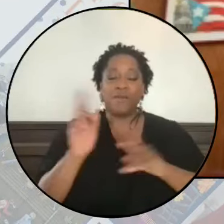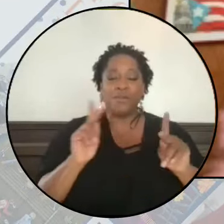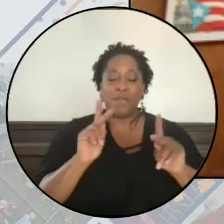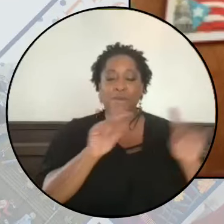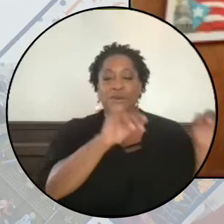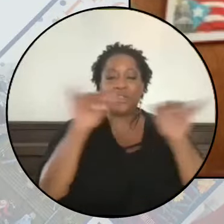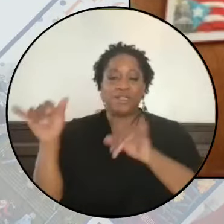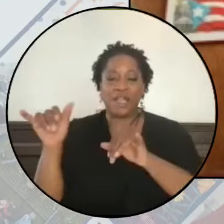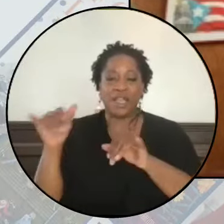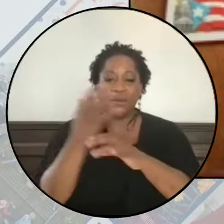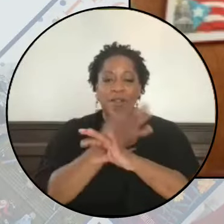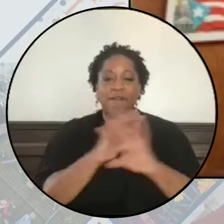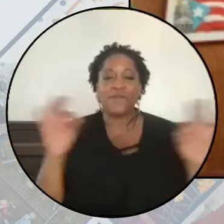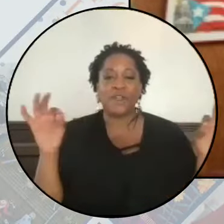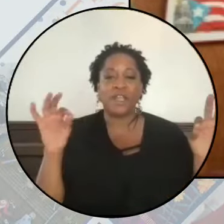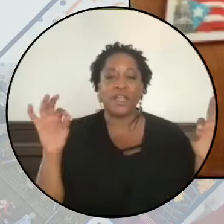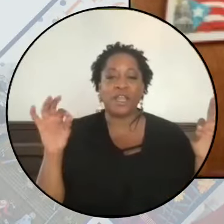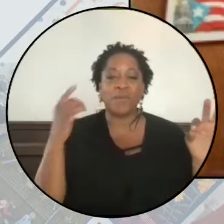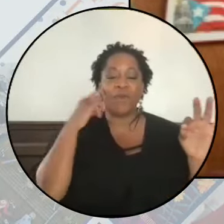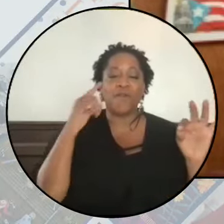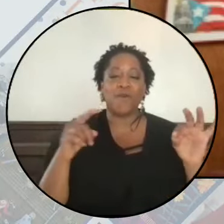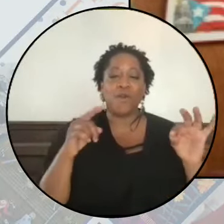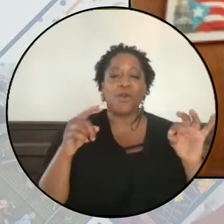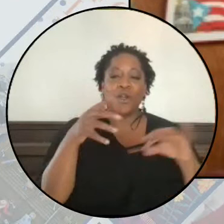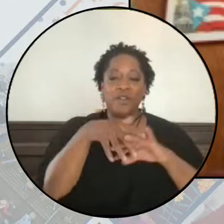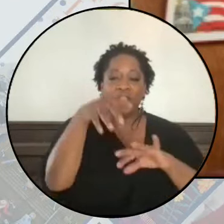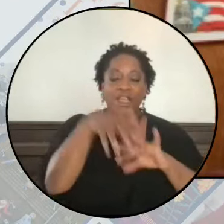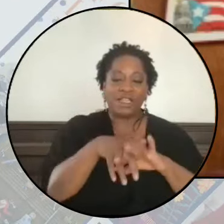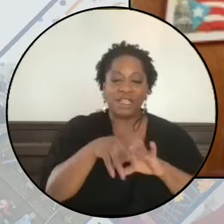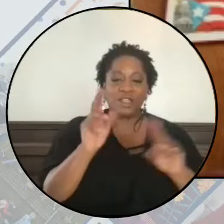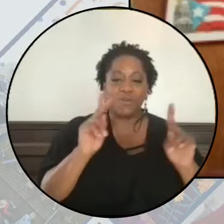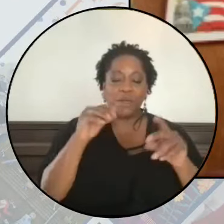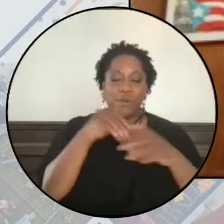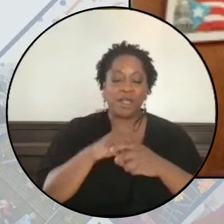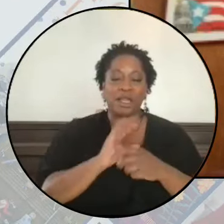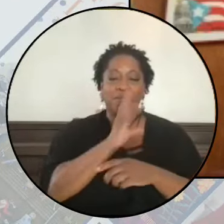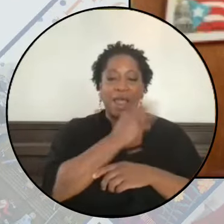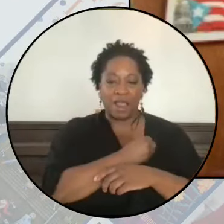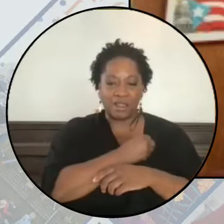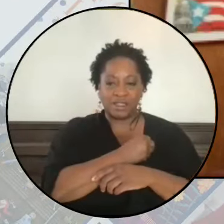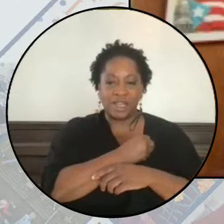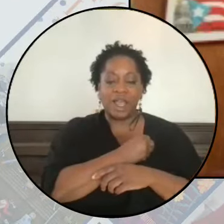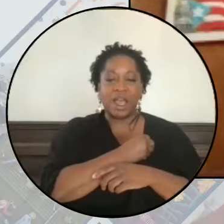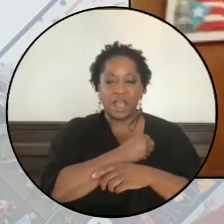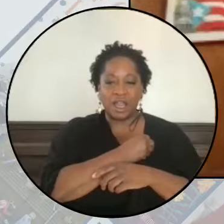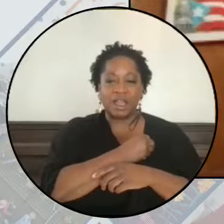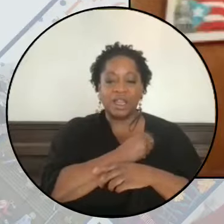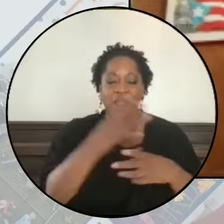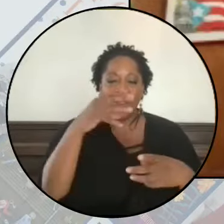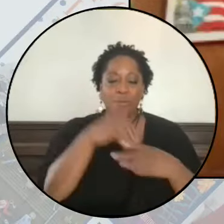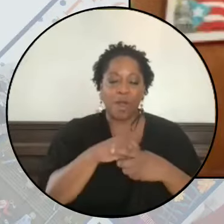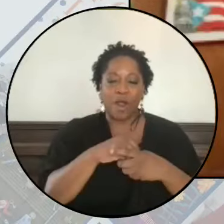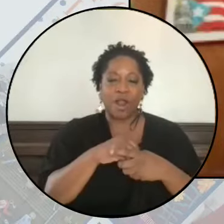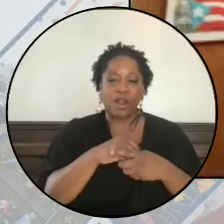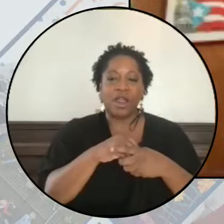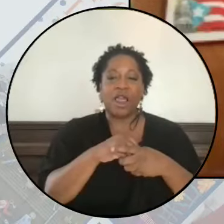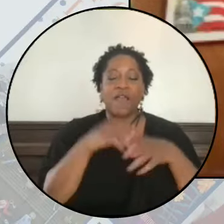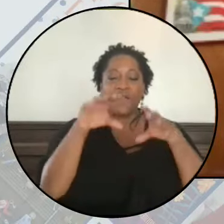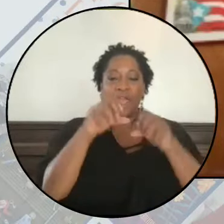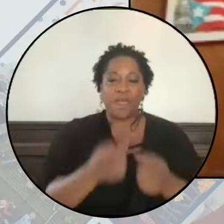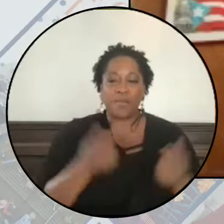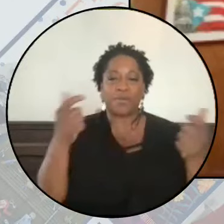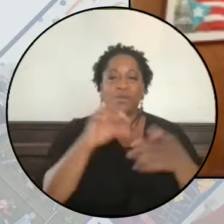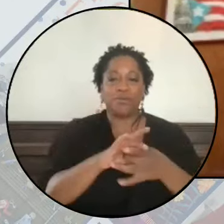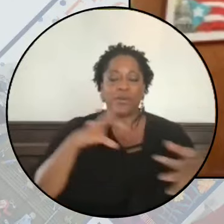freedom for the indigenous people of Palestine is part and parcel of that emancipatory vision.